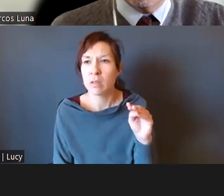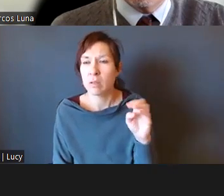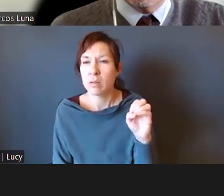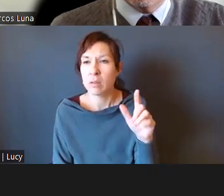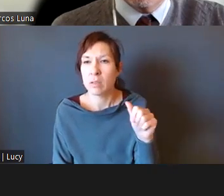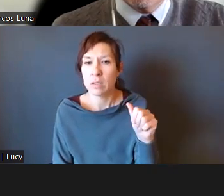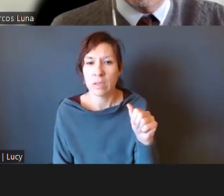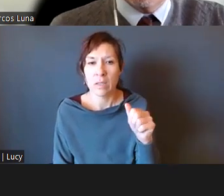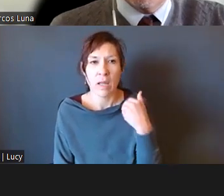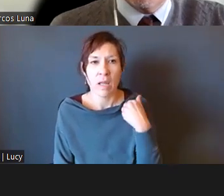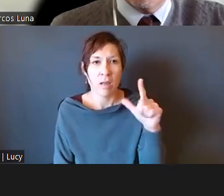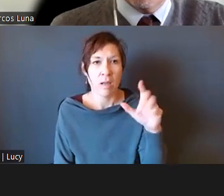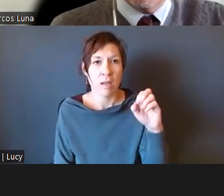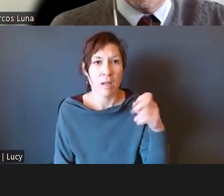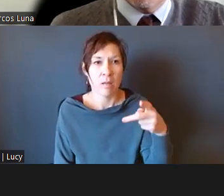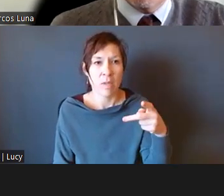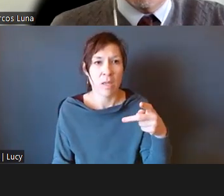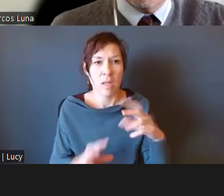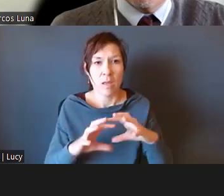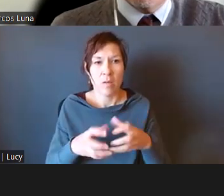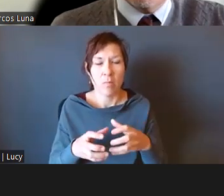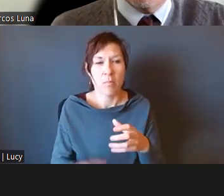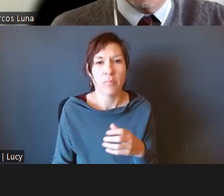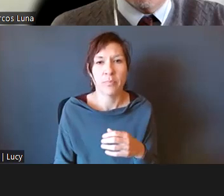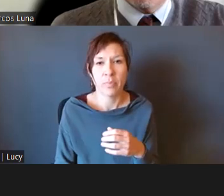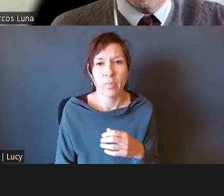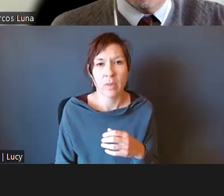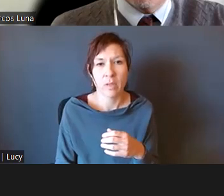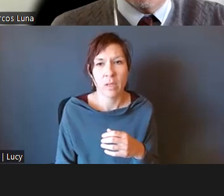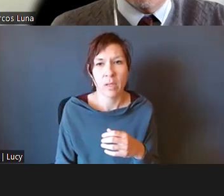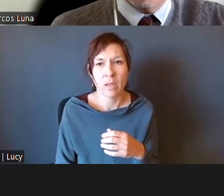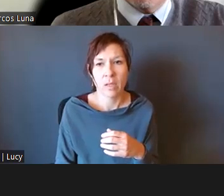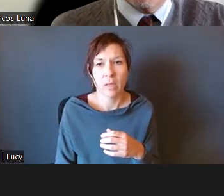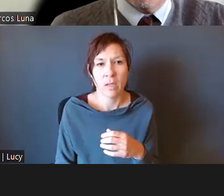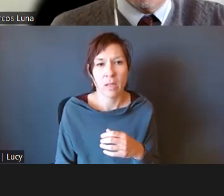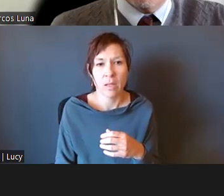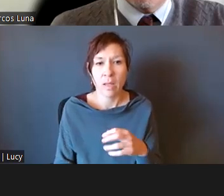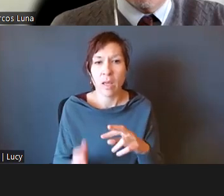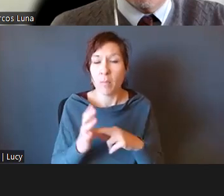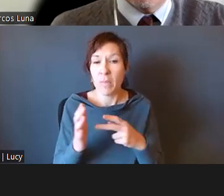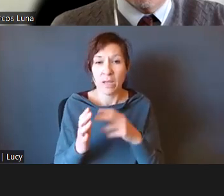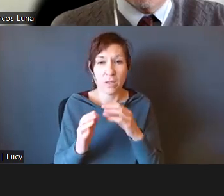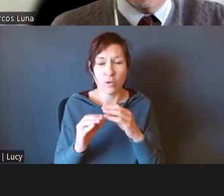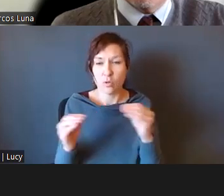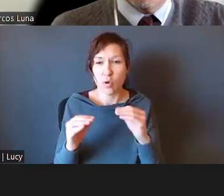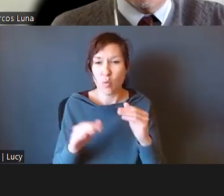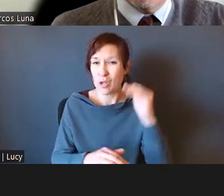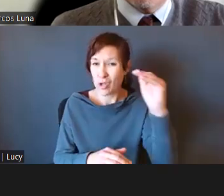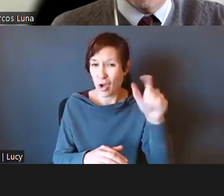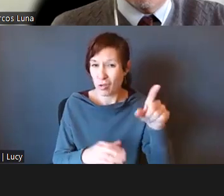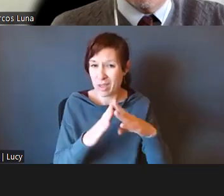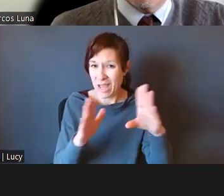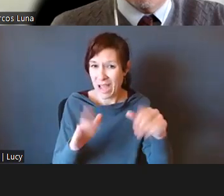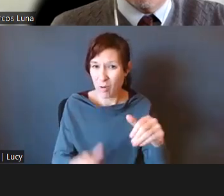not having an adult in a household, you said that